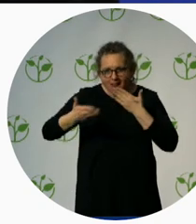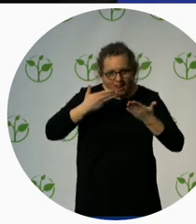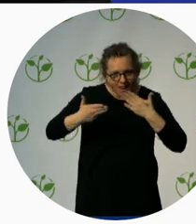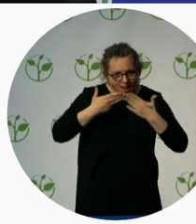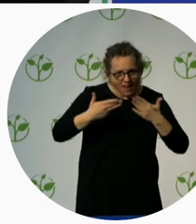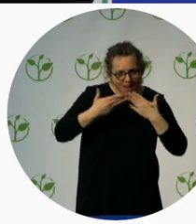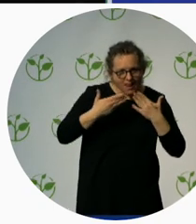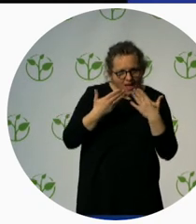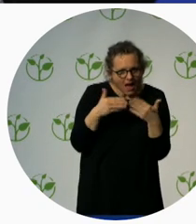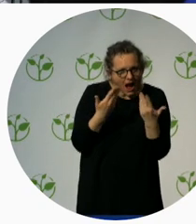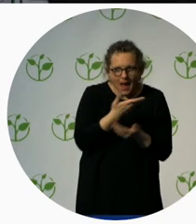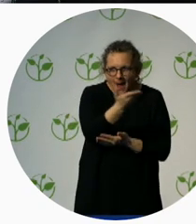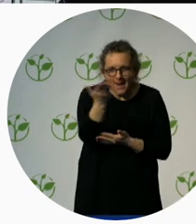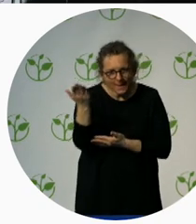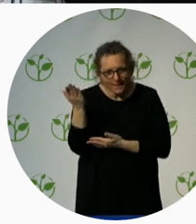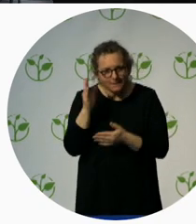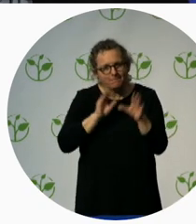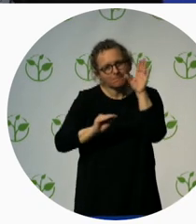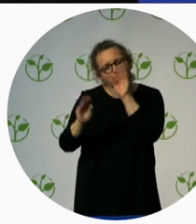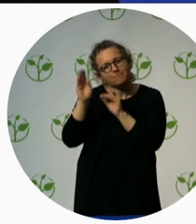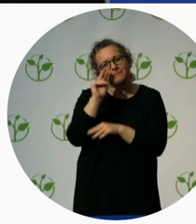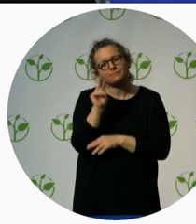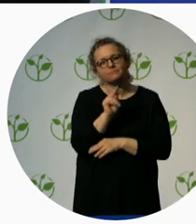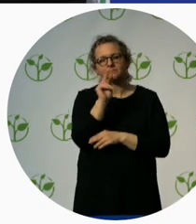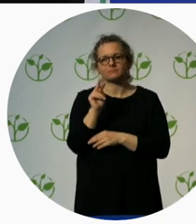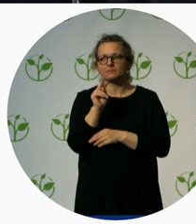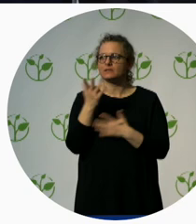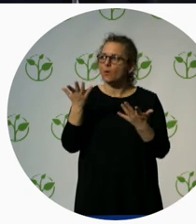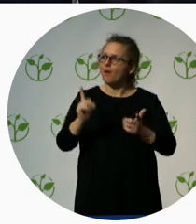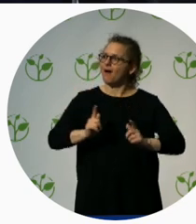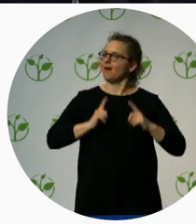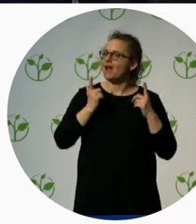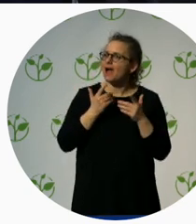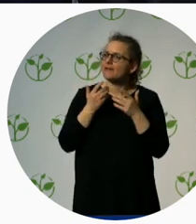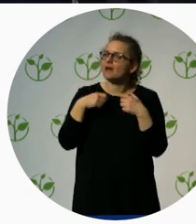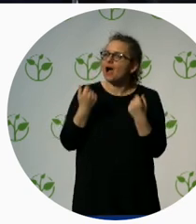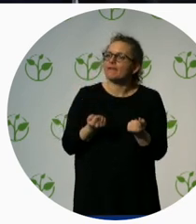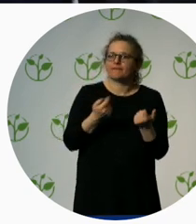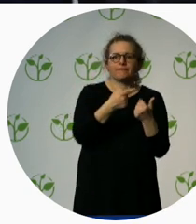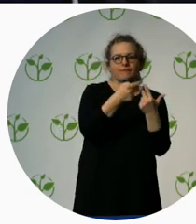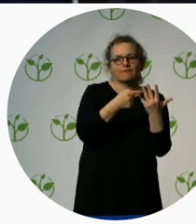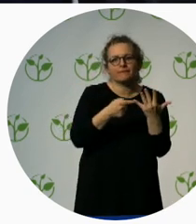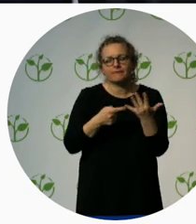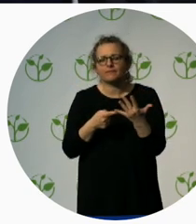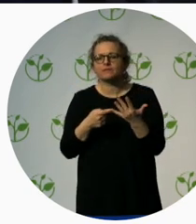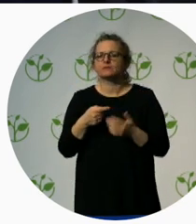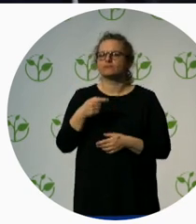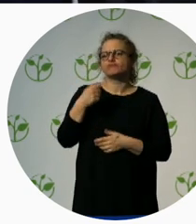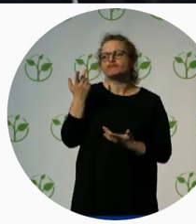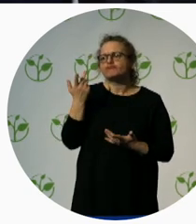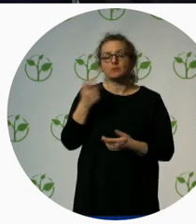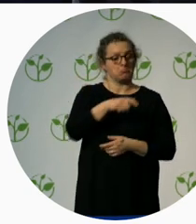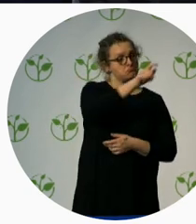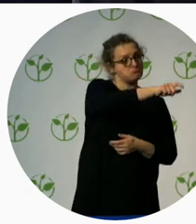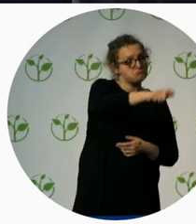evolves along the tourism value chain. It includes travelers and we need to address travelers with and without disabilities.